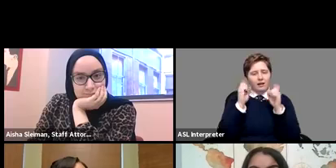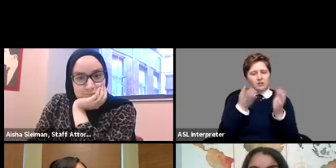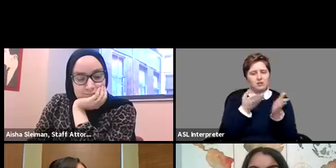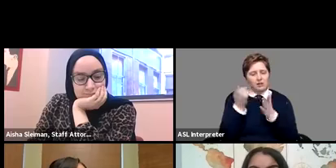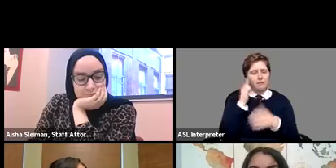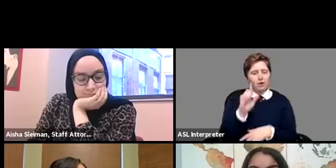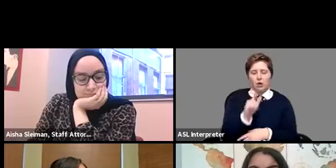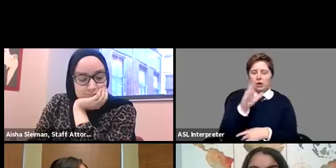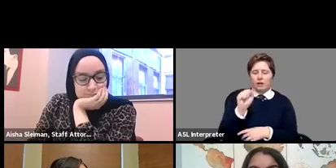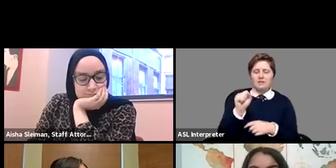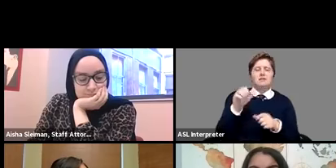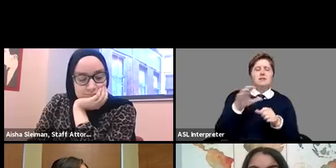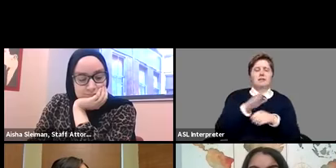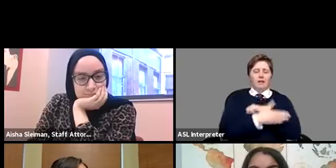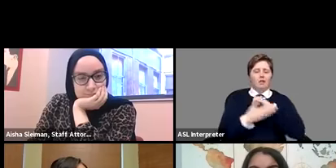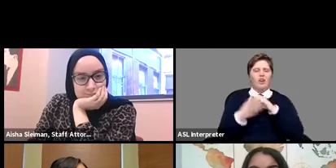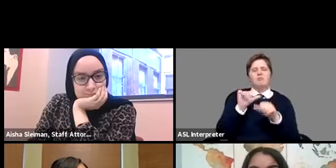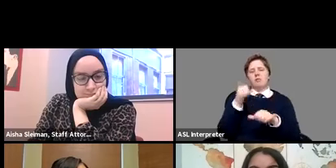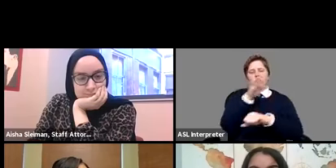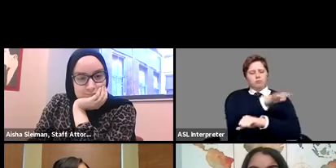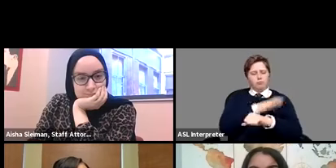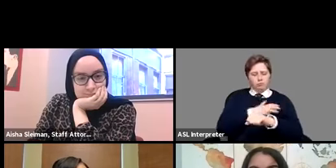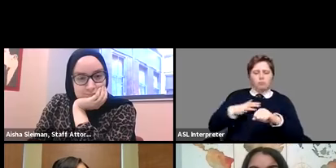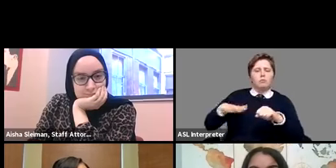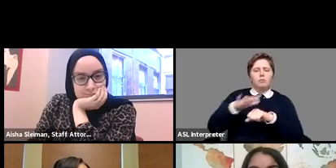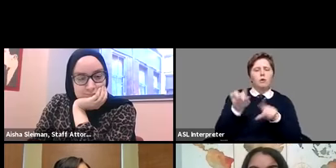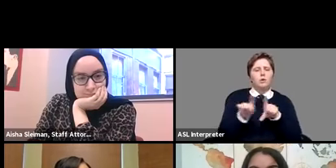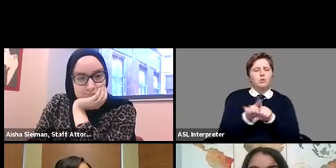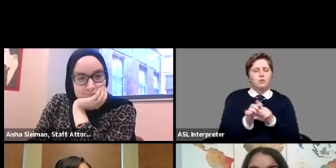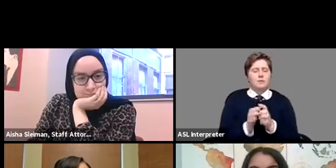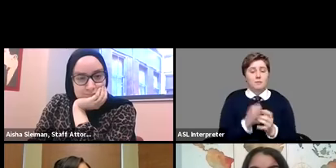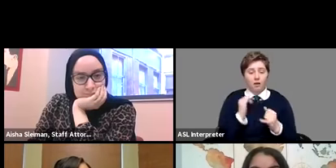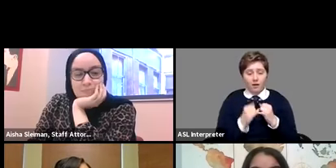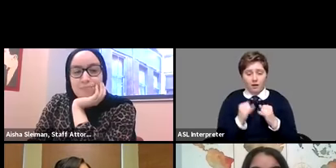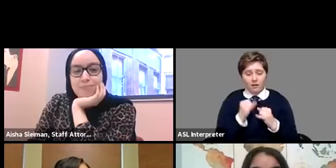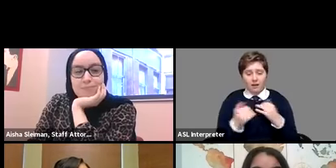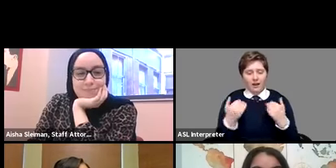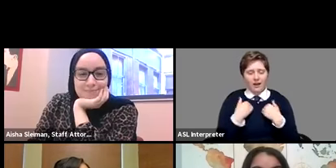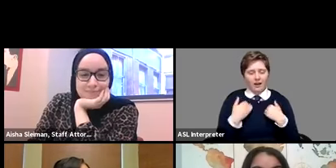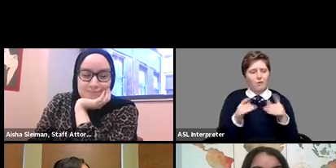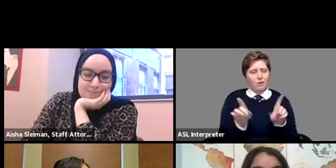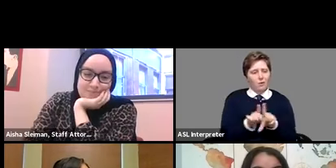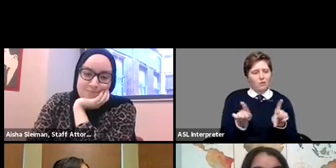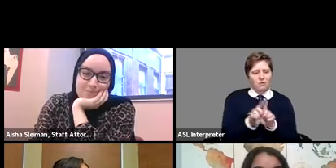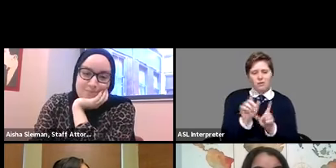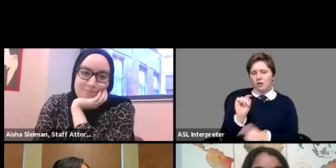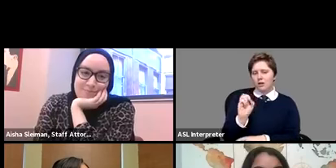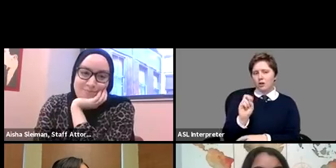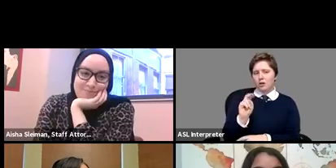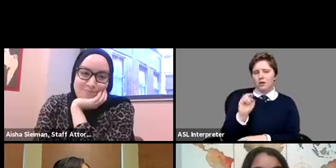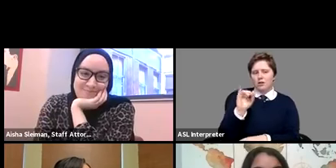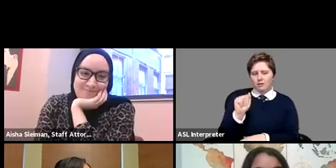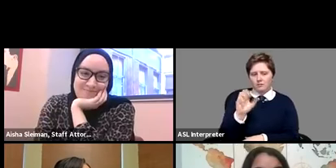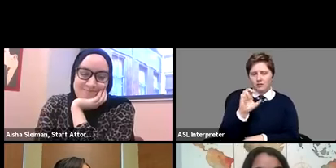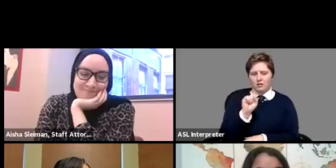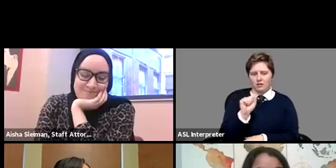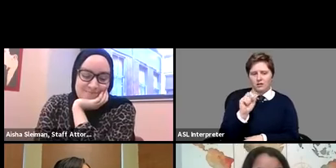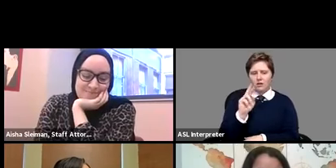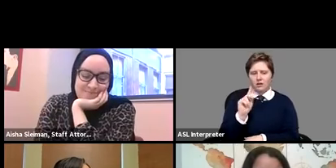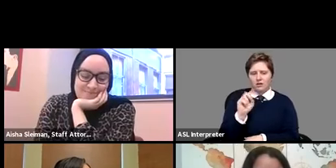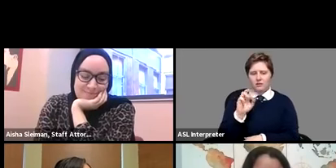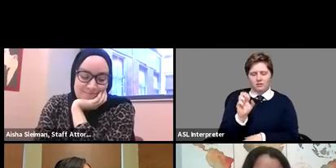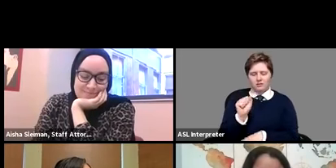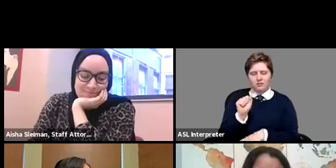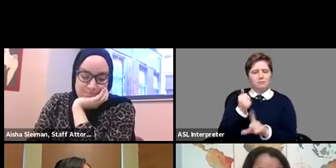lucas and surrounding counties and finally we have with us tanya saunders miss saunders